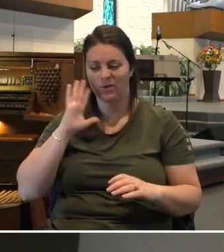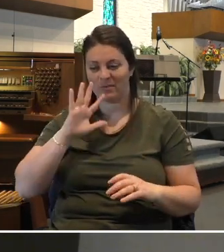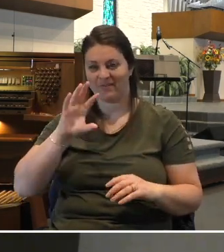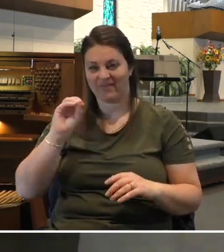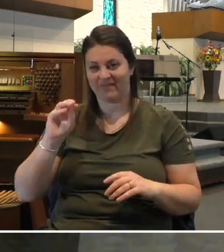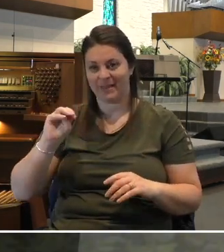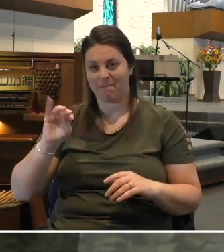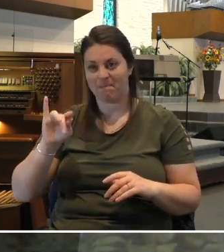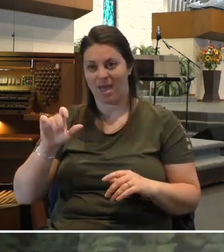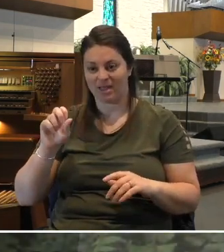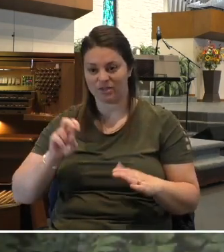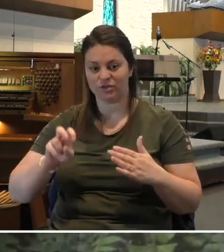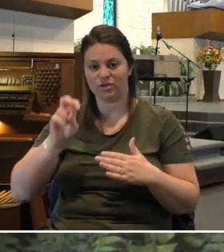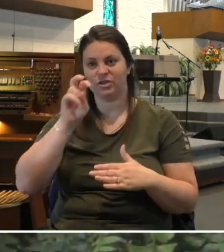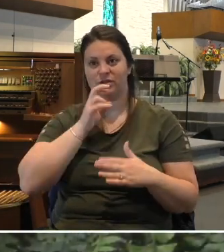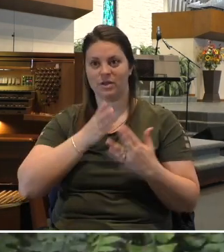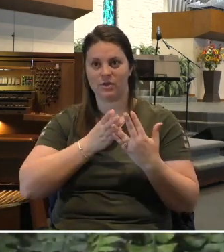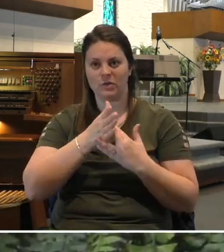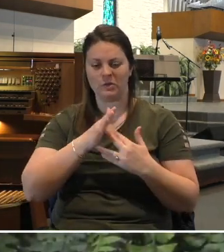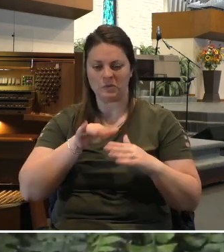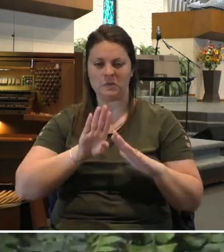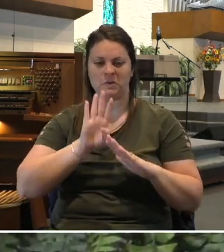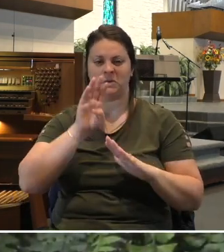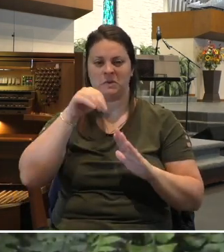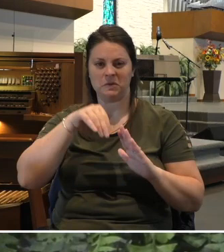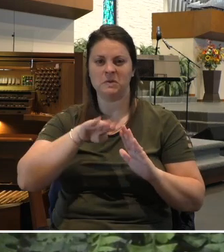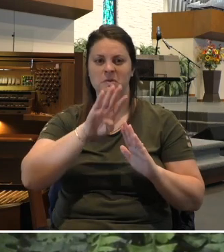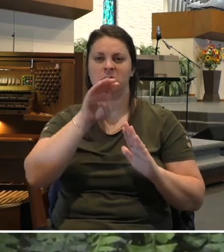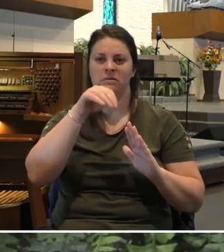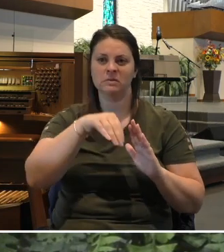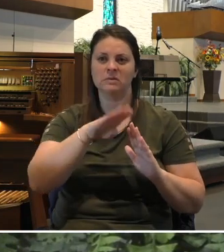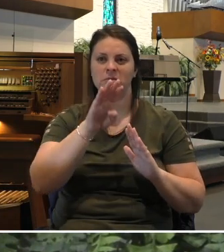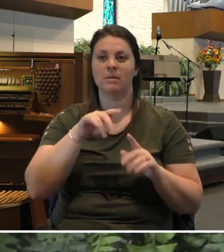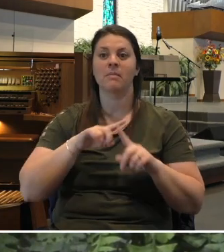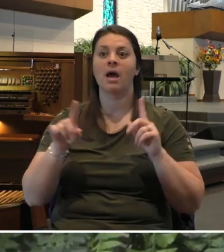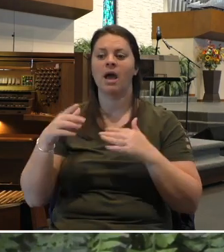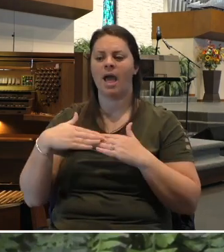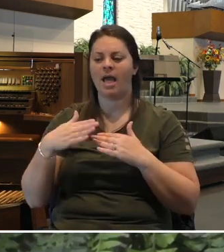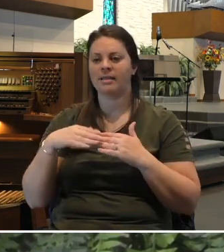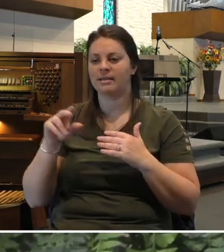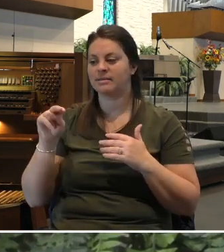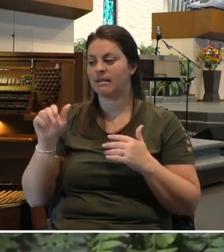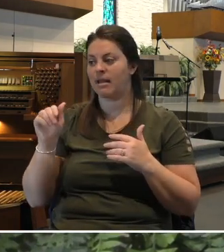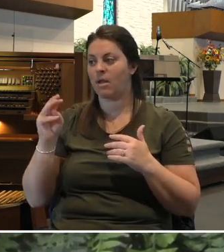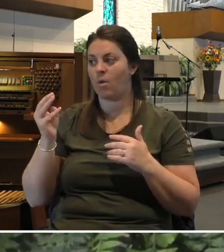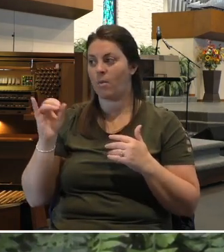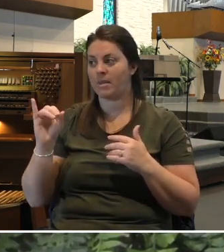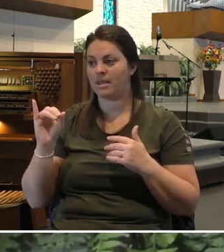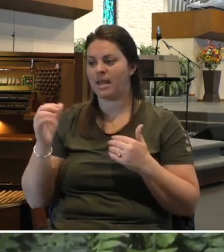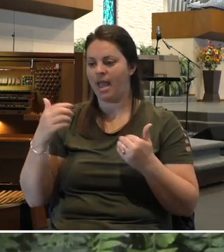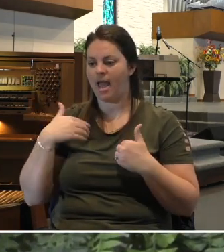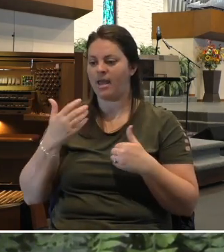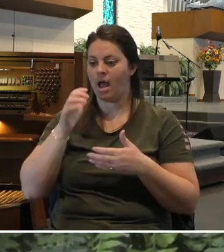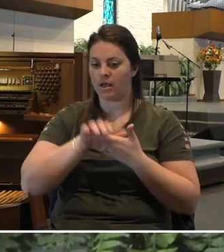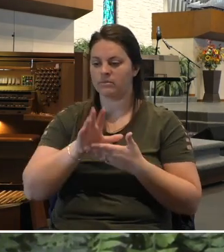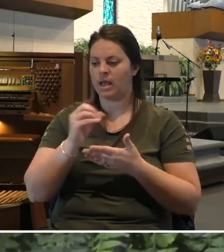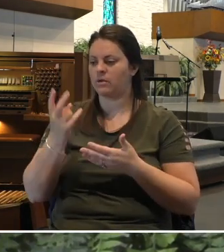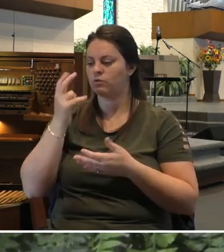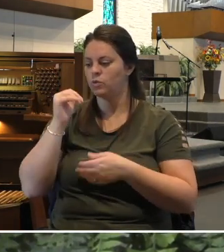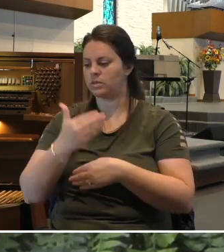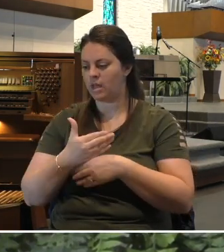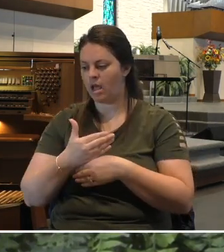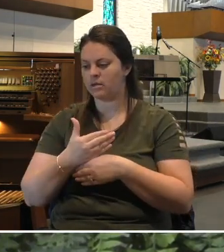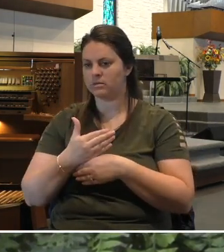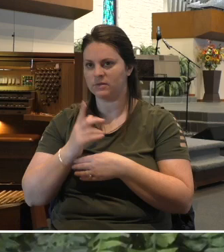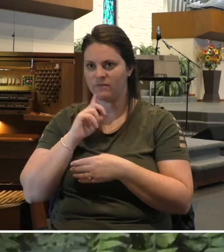But at least Naomi had a husband and two sons to do the trip with her. And then they get there. And they